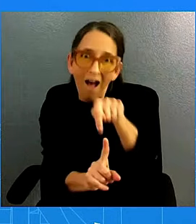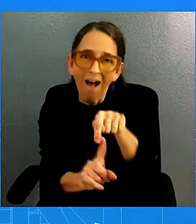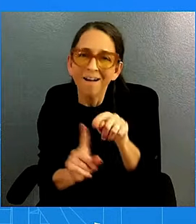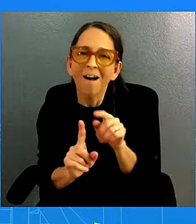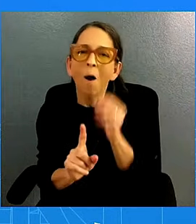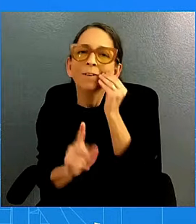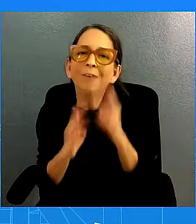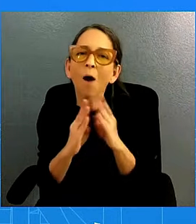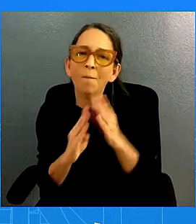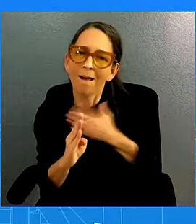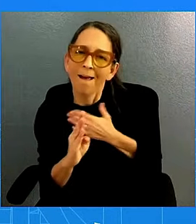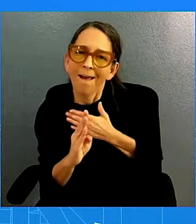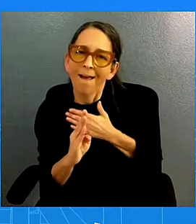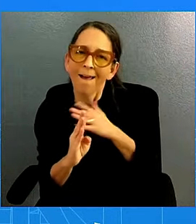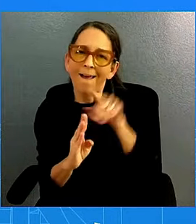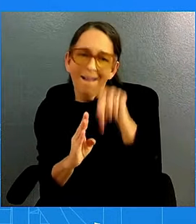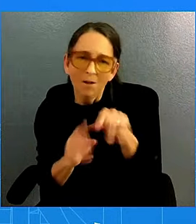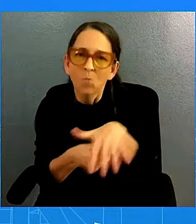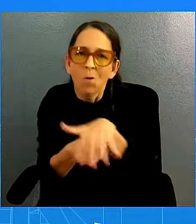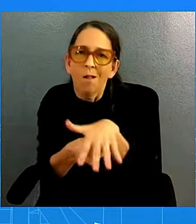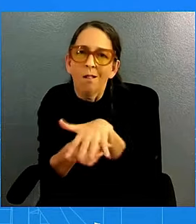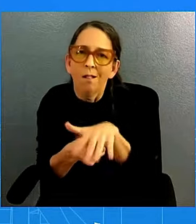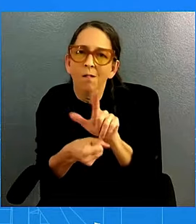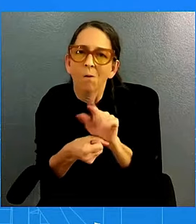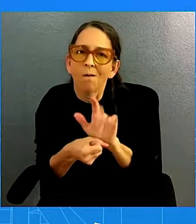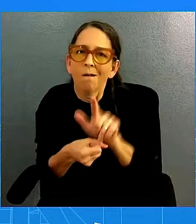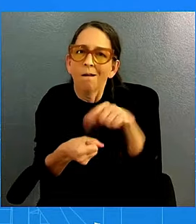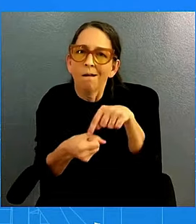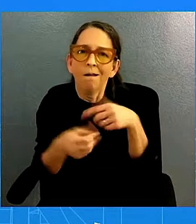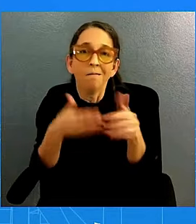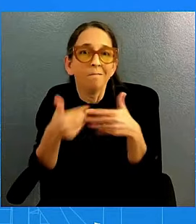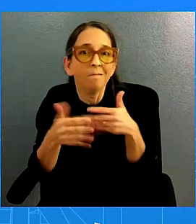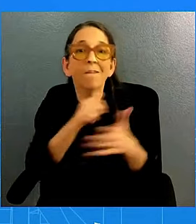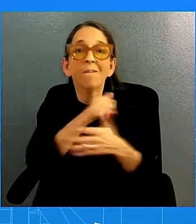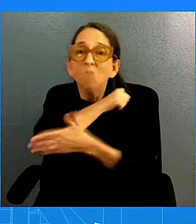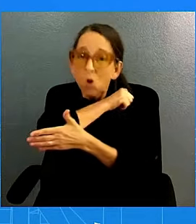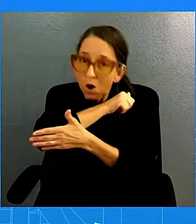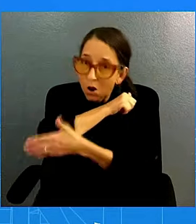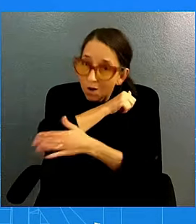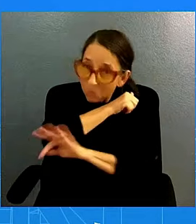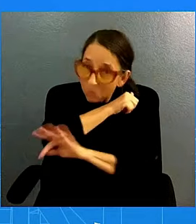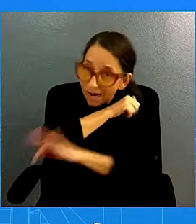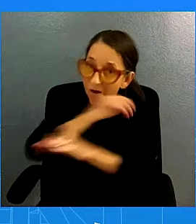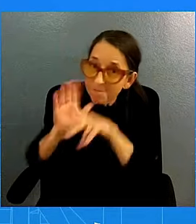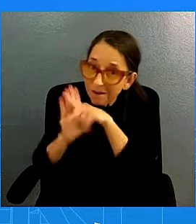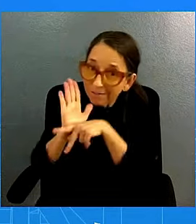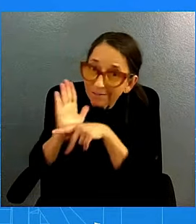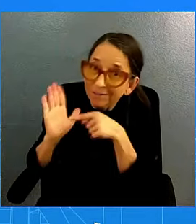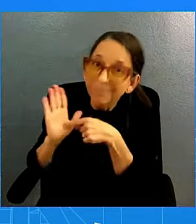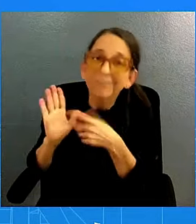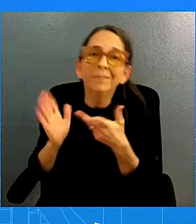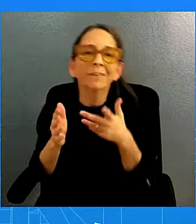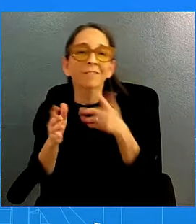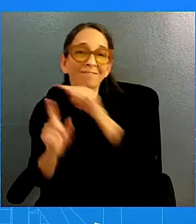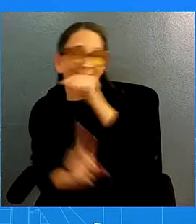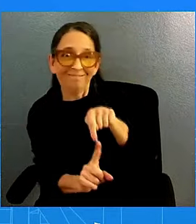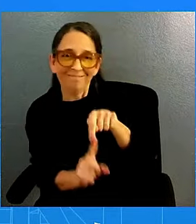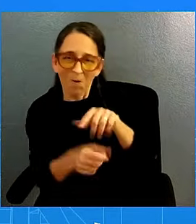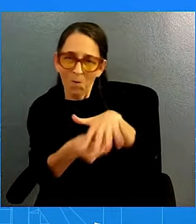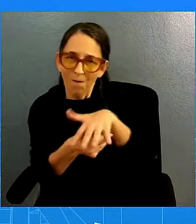foreign policy as well, as it relates to the American people, is indeed very local. And so he's looking forward to bringing them to his hometown.